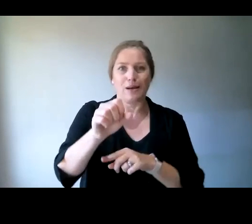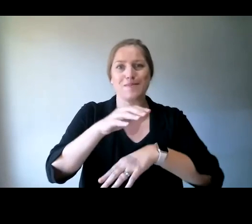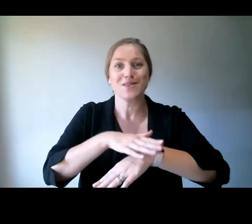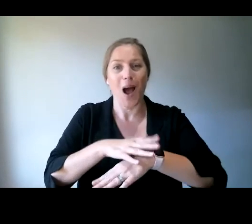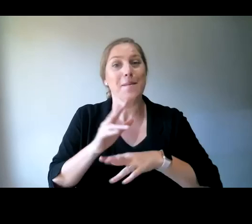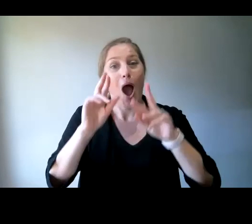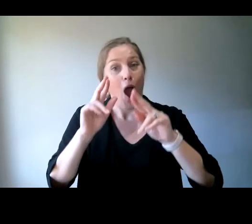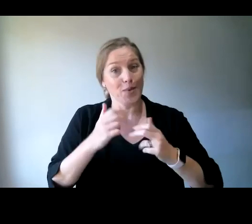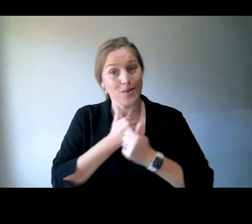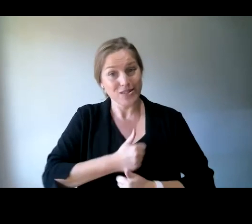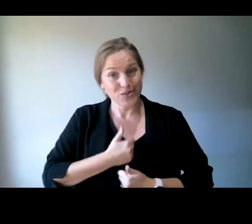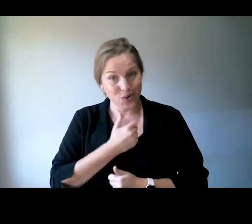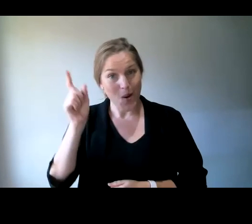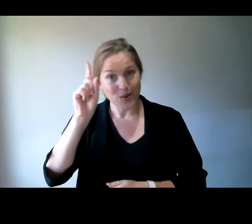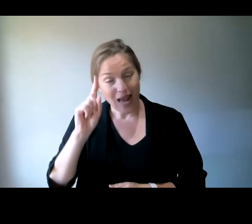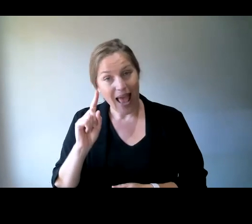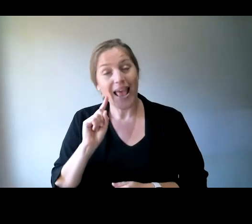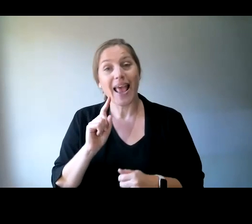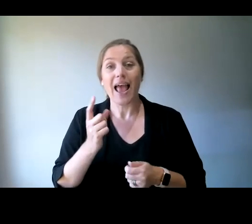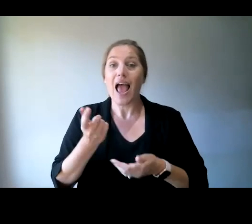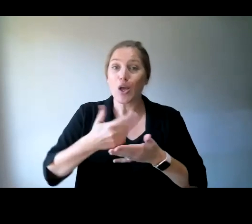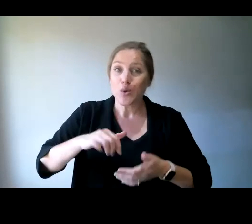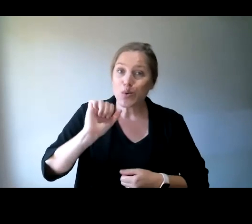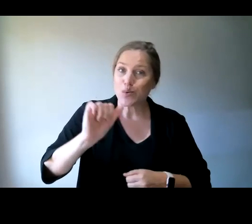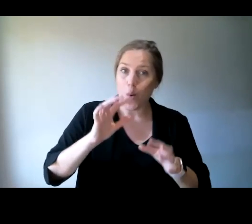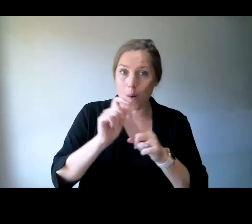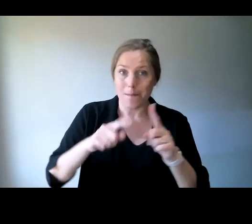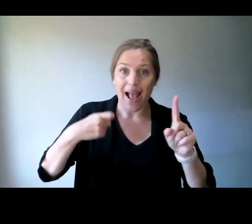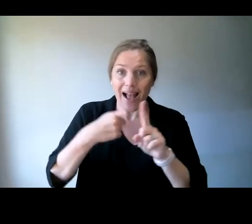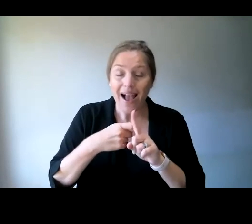Supporter Packs after today and do something positive to achieve change.